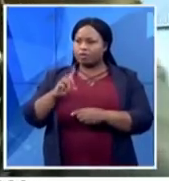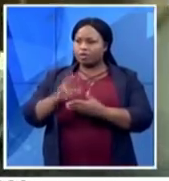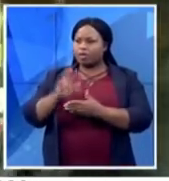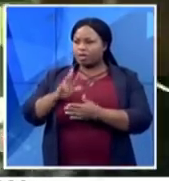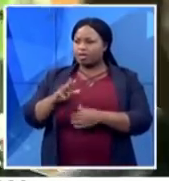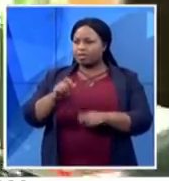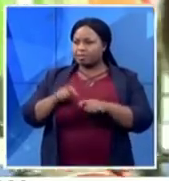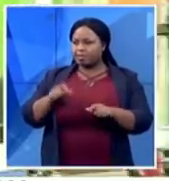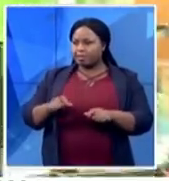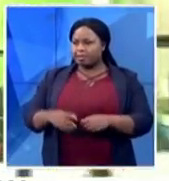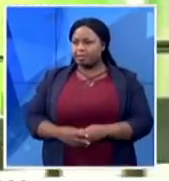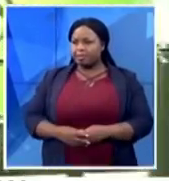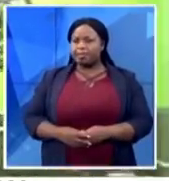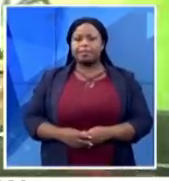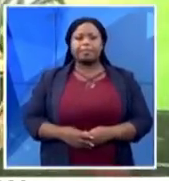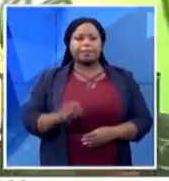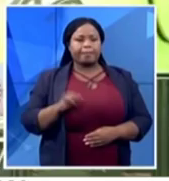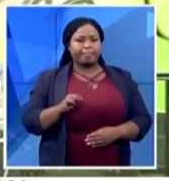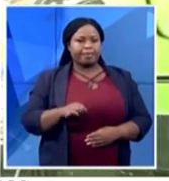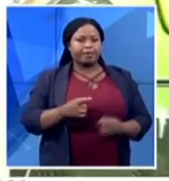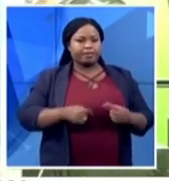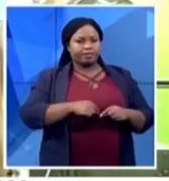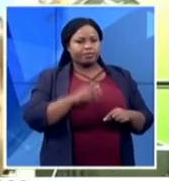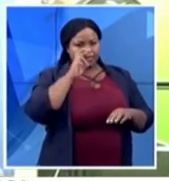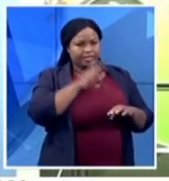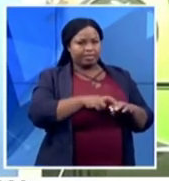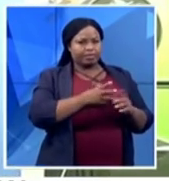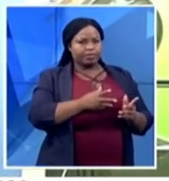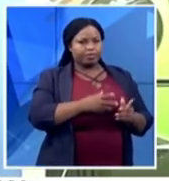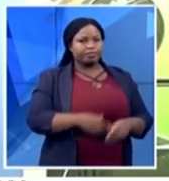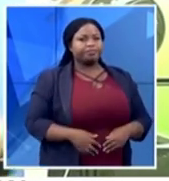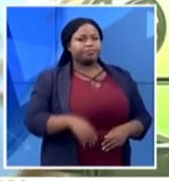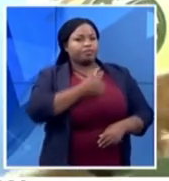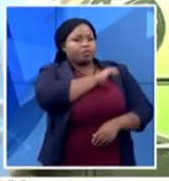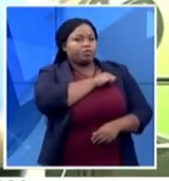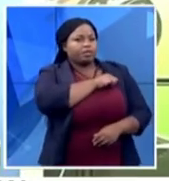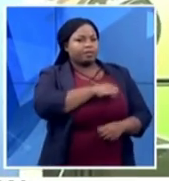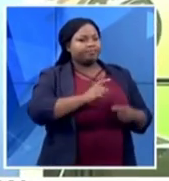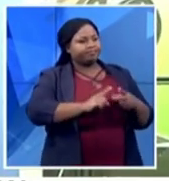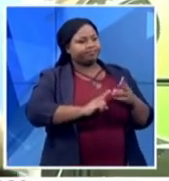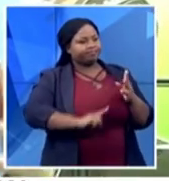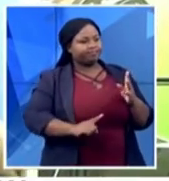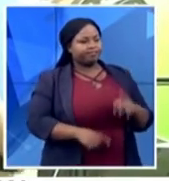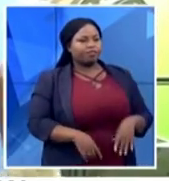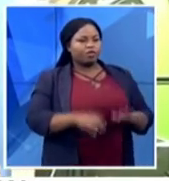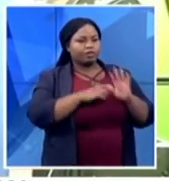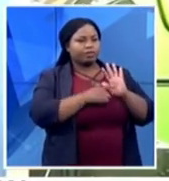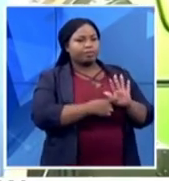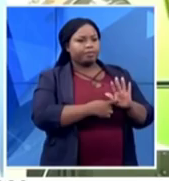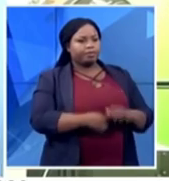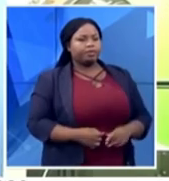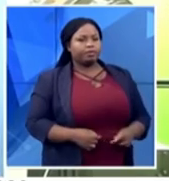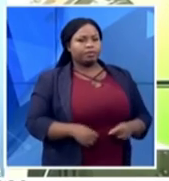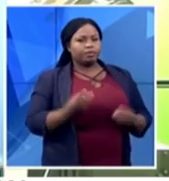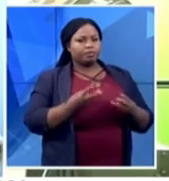need that. So in the hospital as an example, it's a space where people can walk around and bump into you, cough into